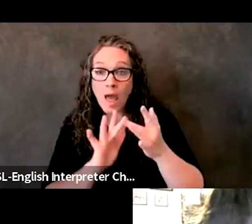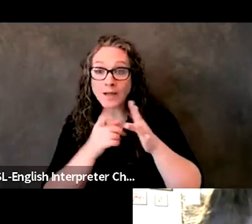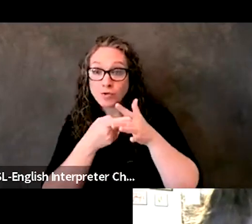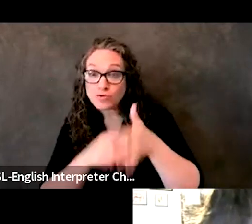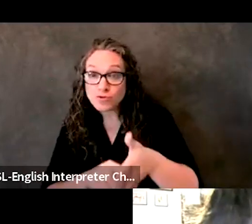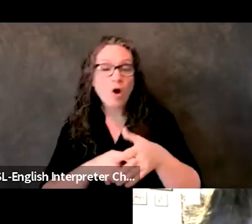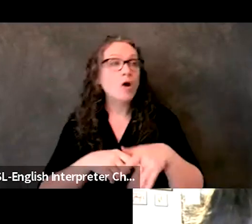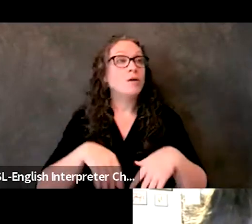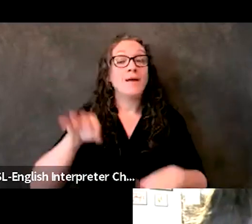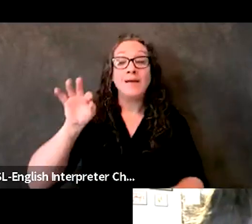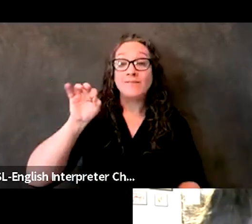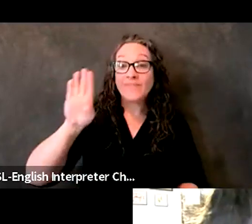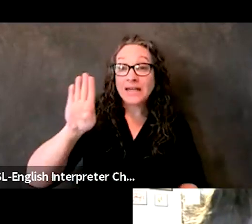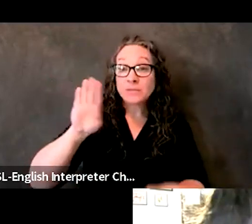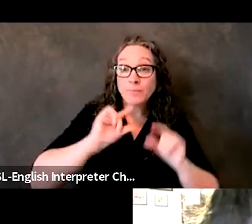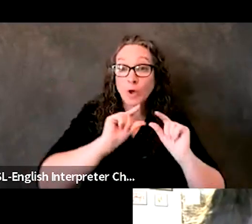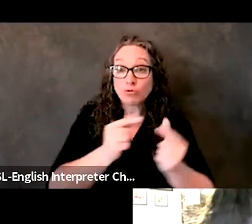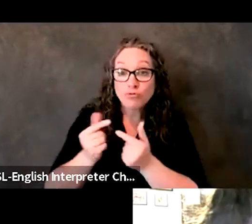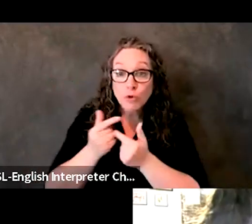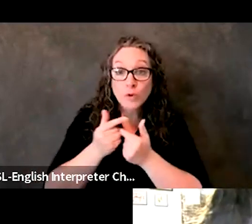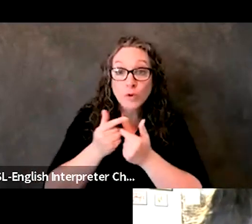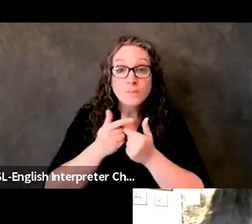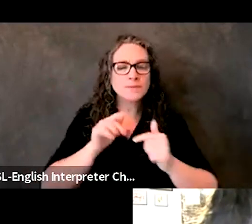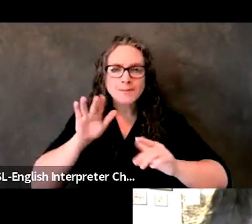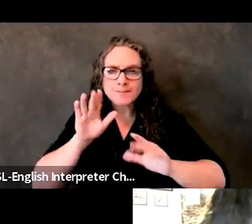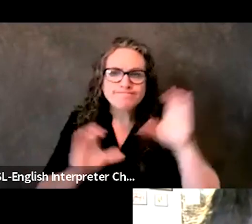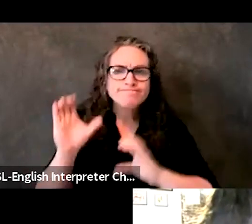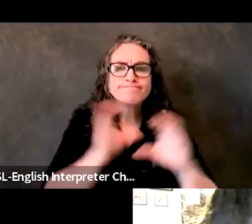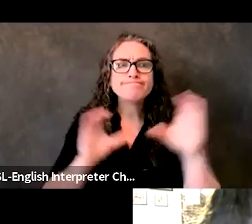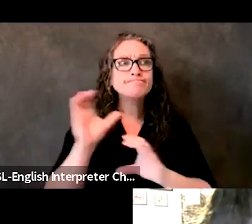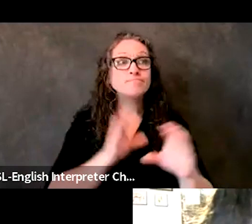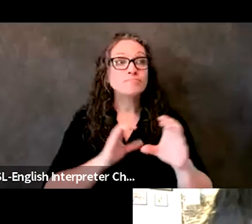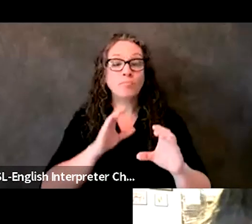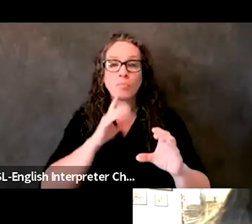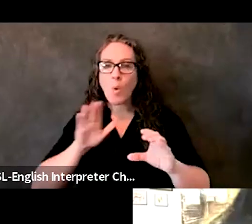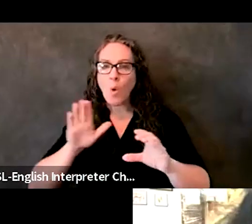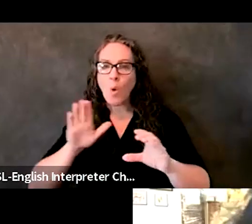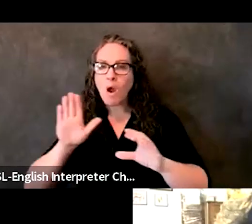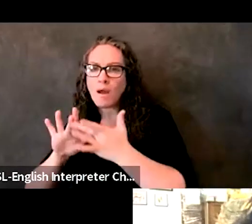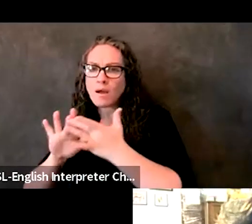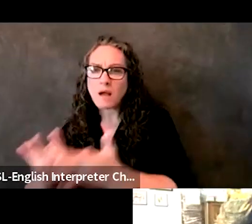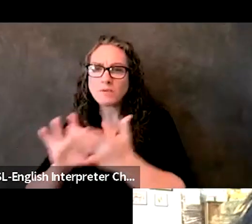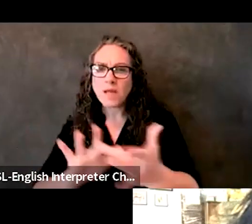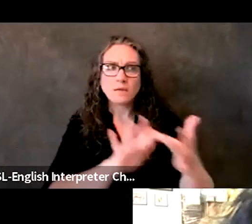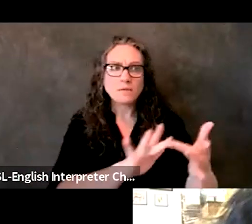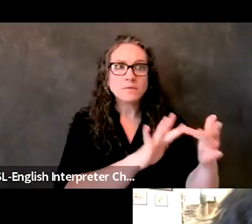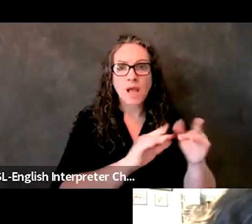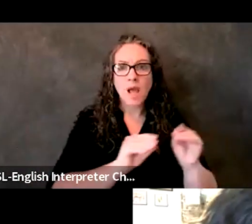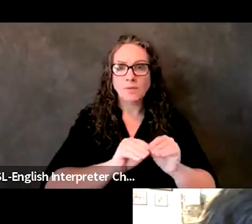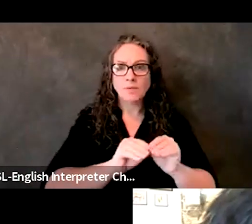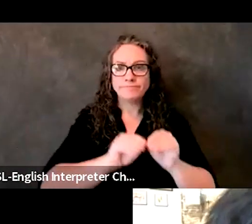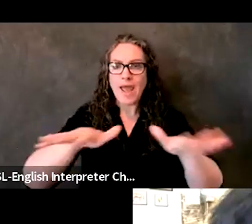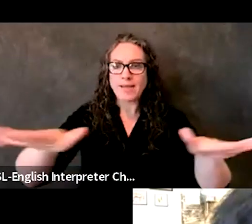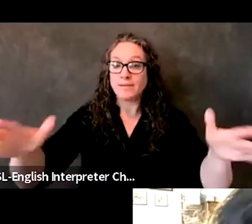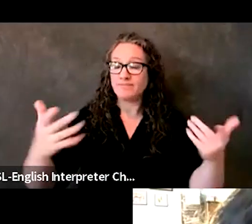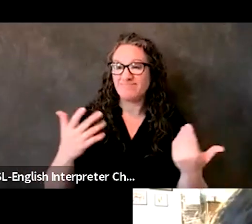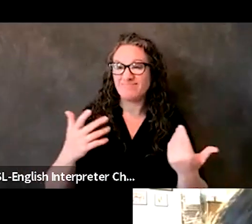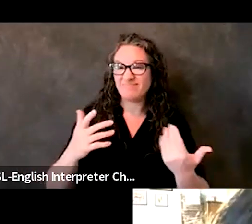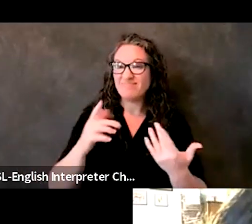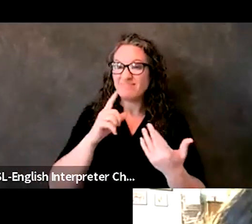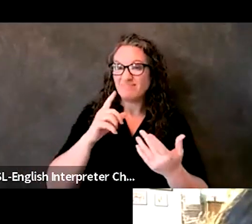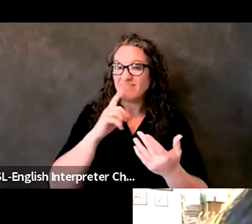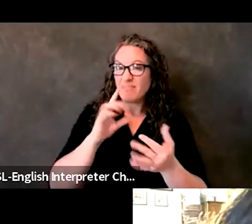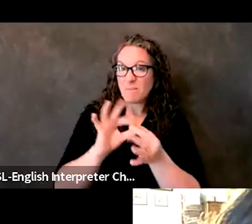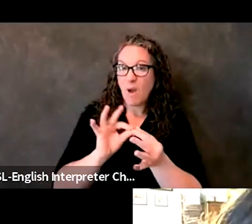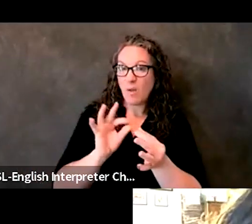Facebook groups. Uh, it took a lot of word of mouth where after our initial meeting, uh, we found out from, uh,